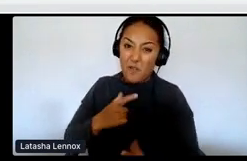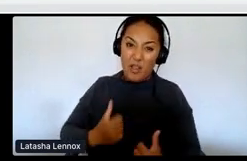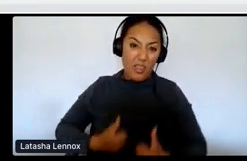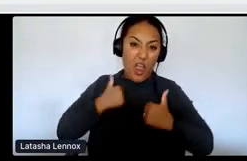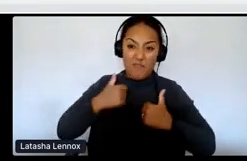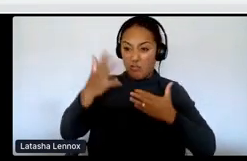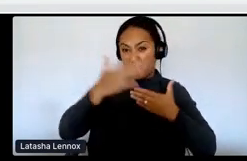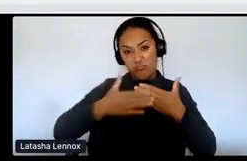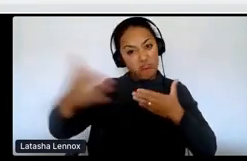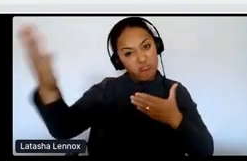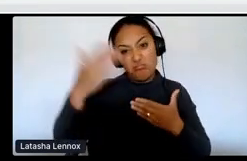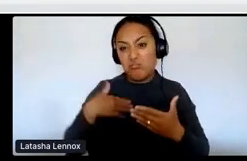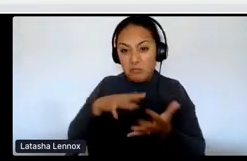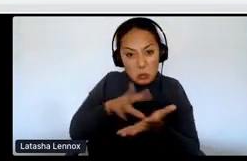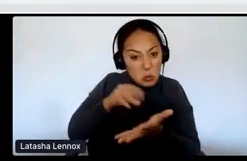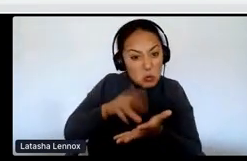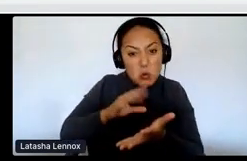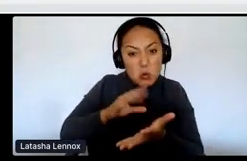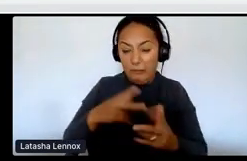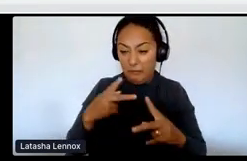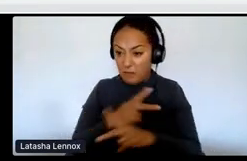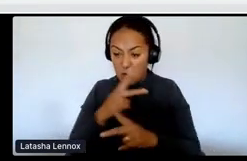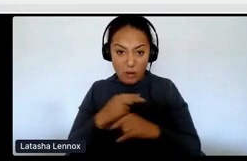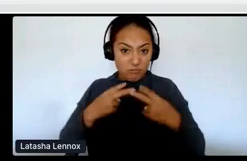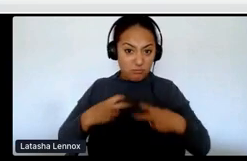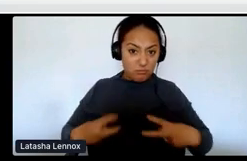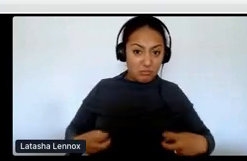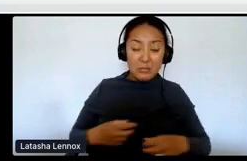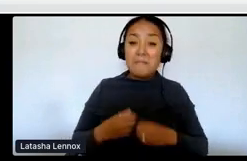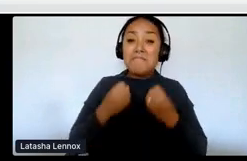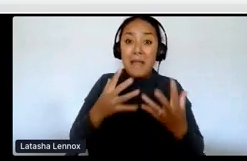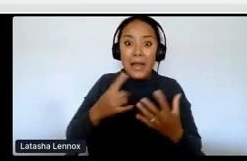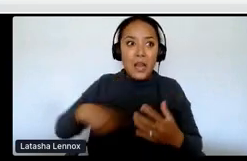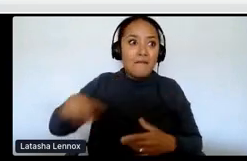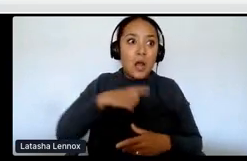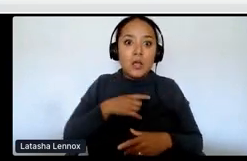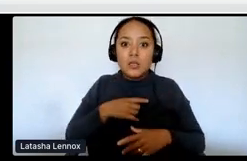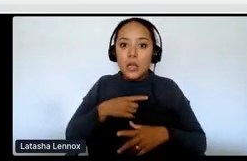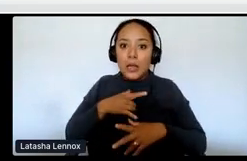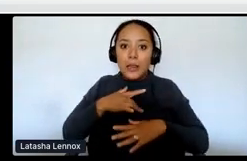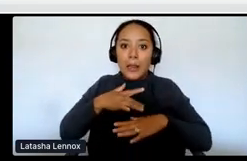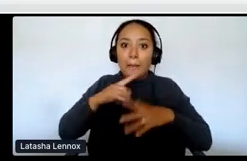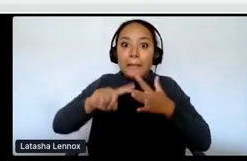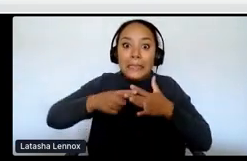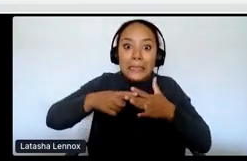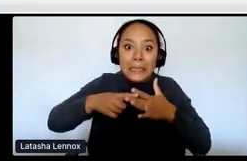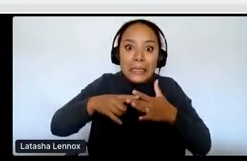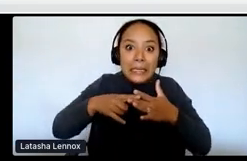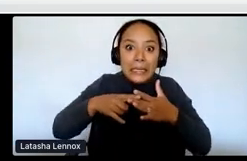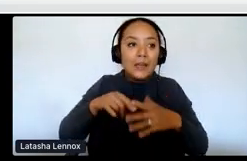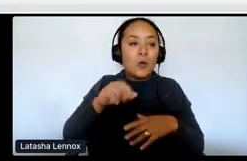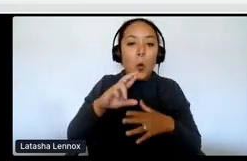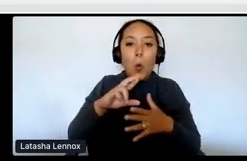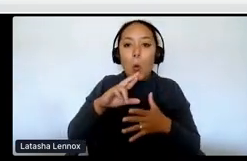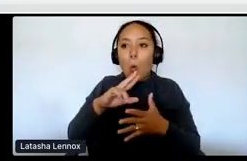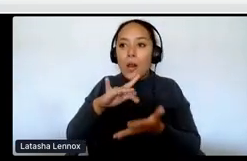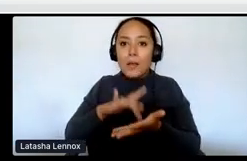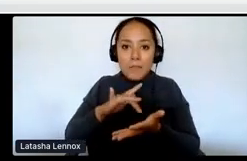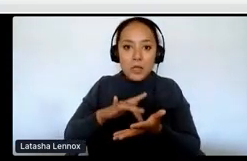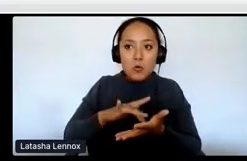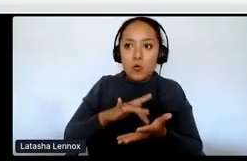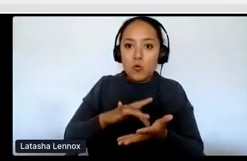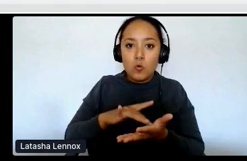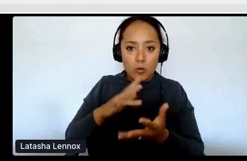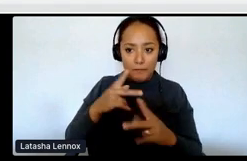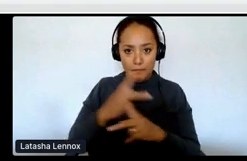know, many of us are in the initial stages, if not middle stages, but it's hard to do hundreds of years of